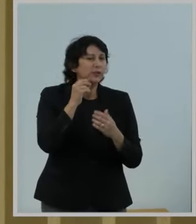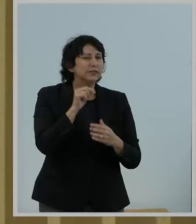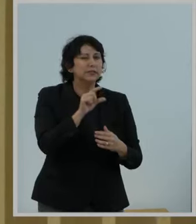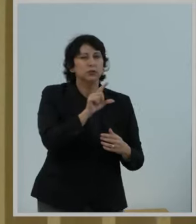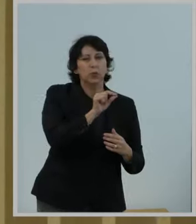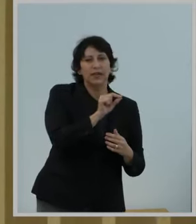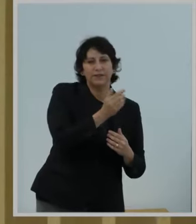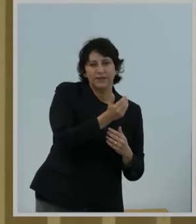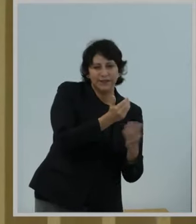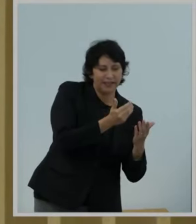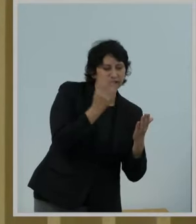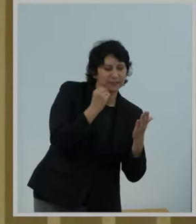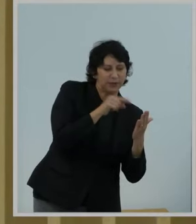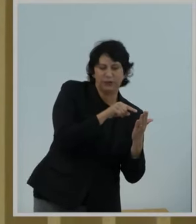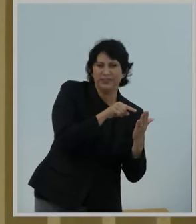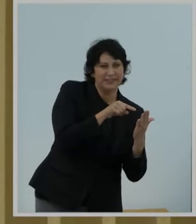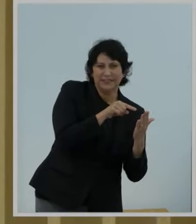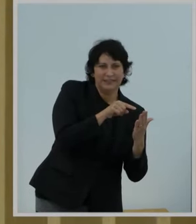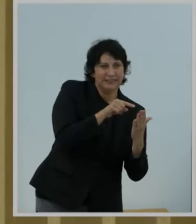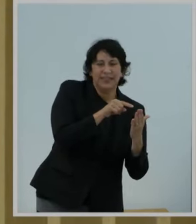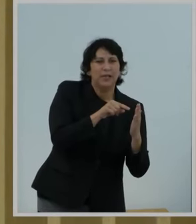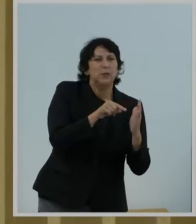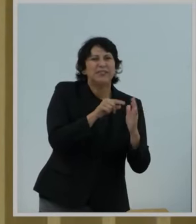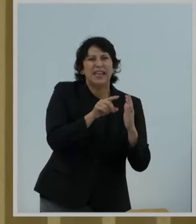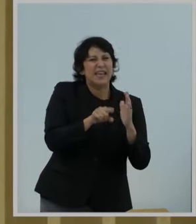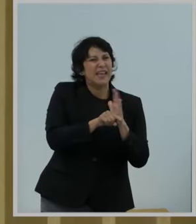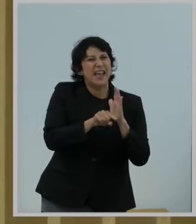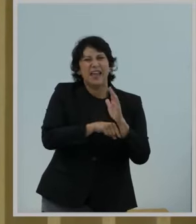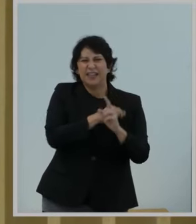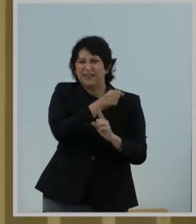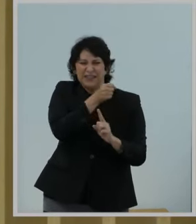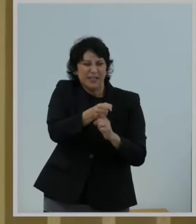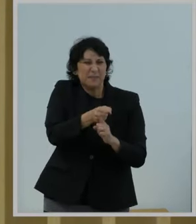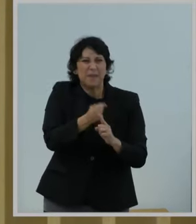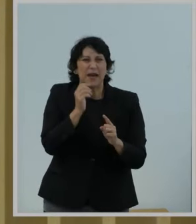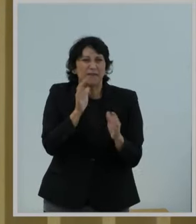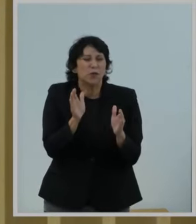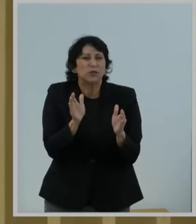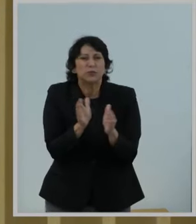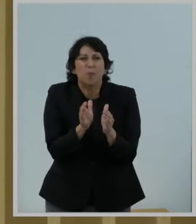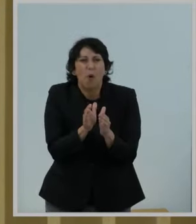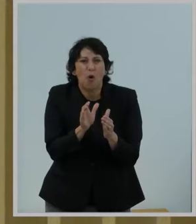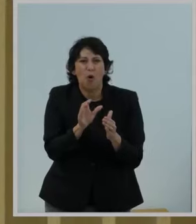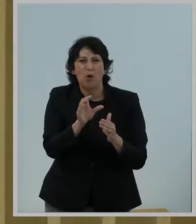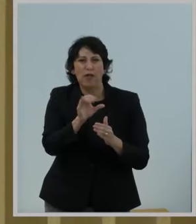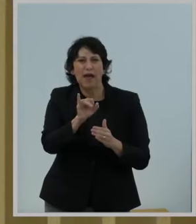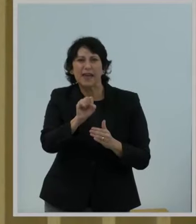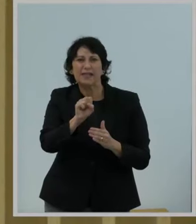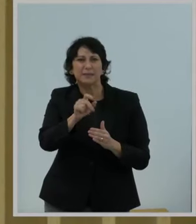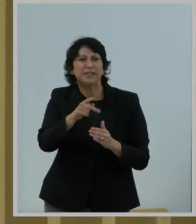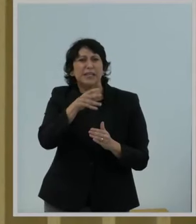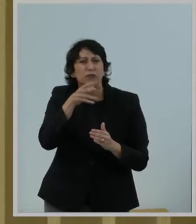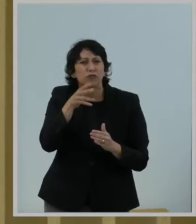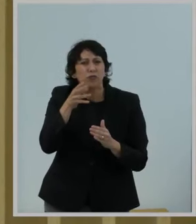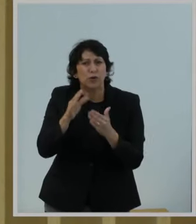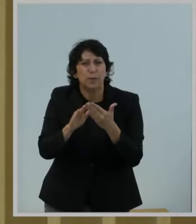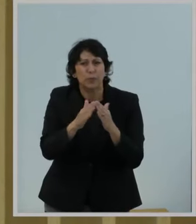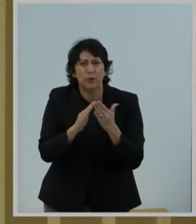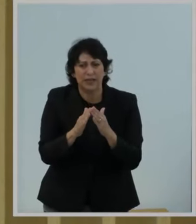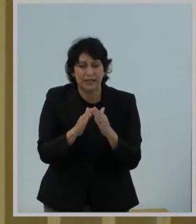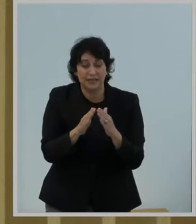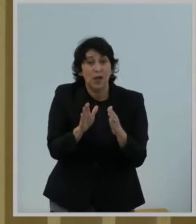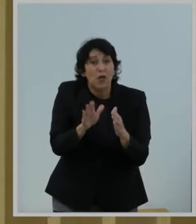negatively impacted small ISPs that serve rural communities. Indeed, those small